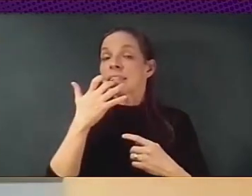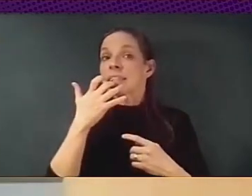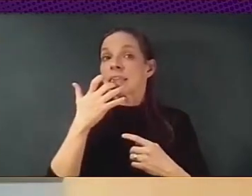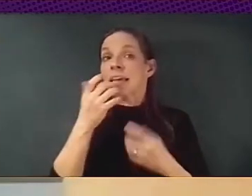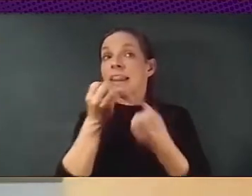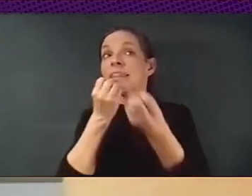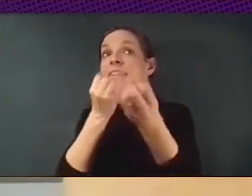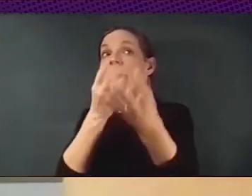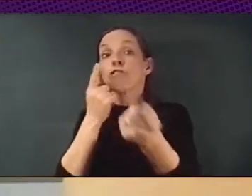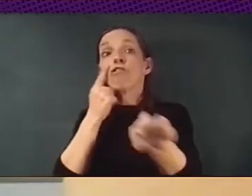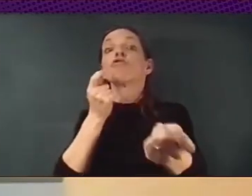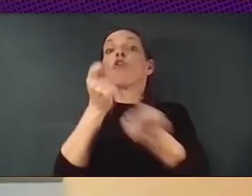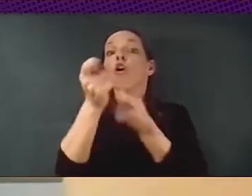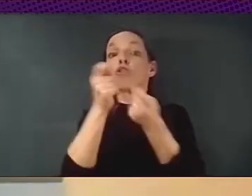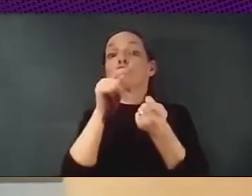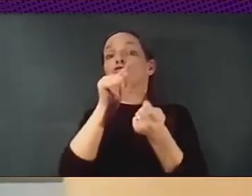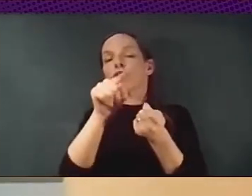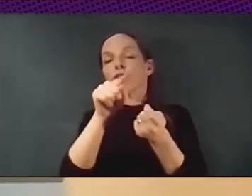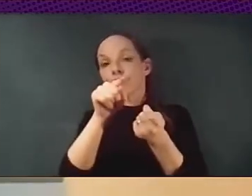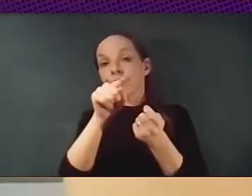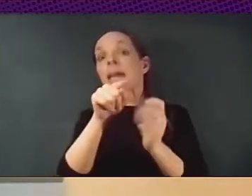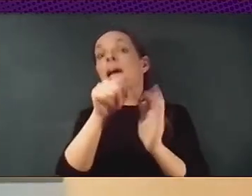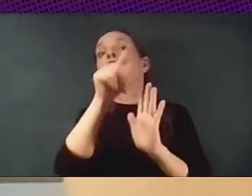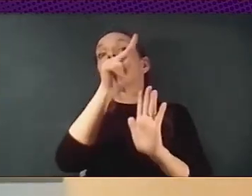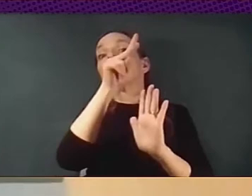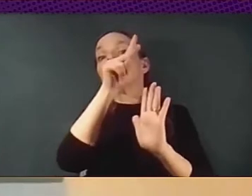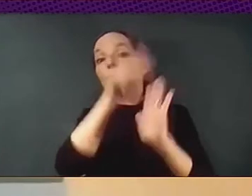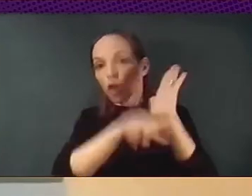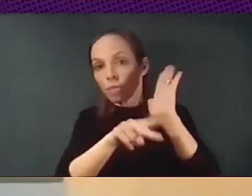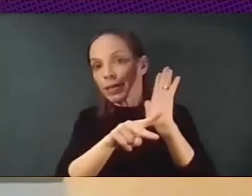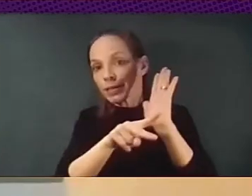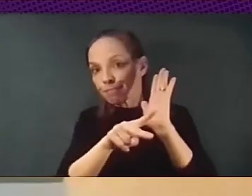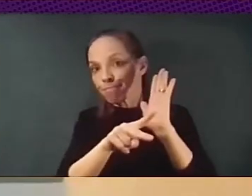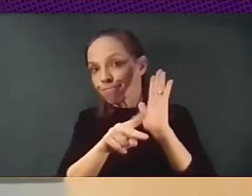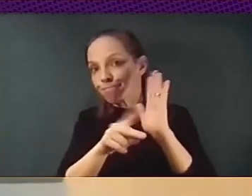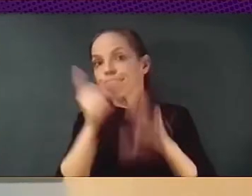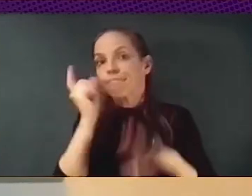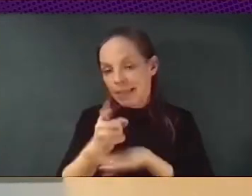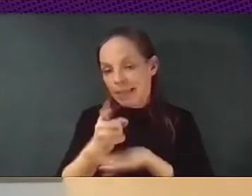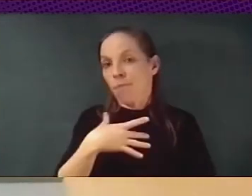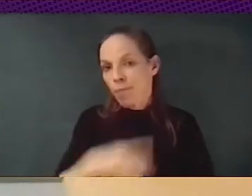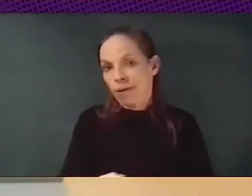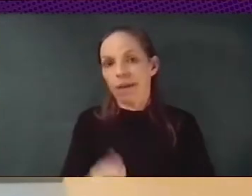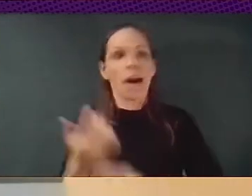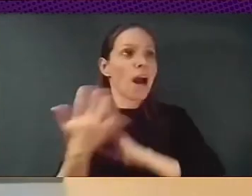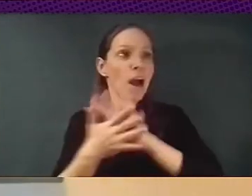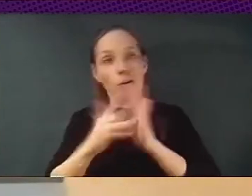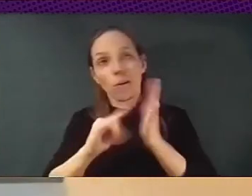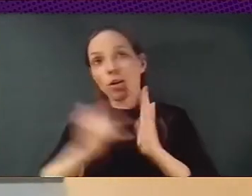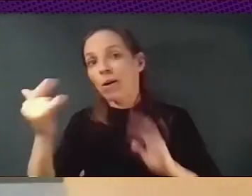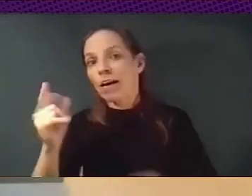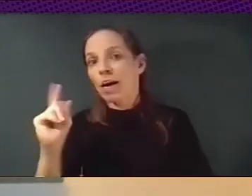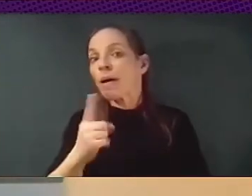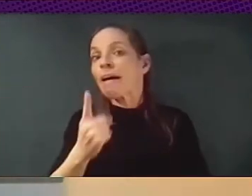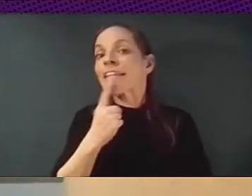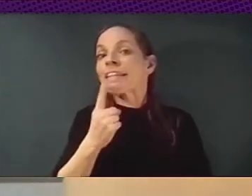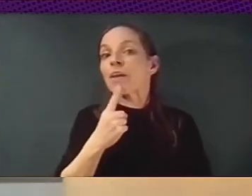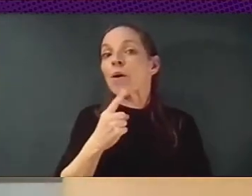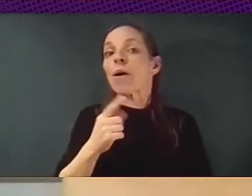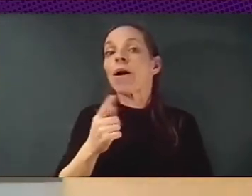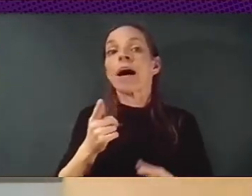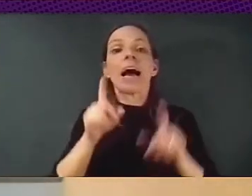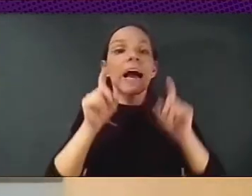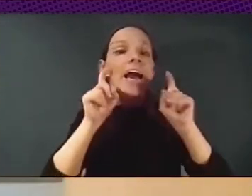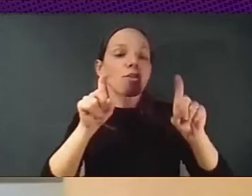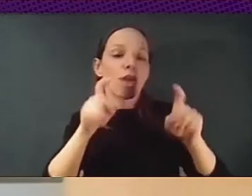our society. It is not about technology, it is about who is going to control education, who is going to control, you know, the